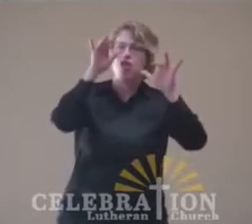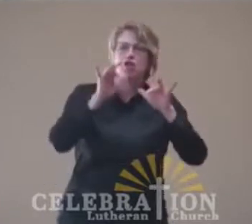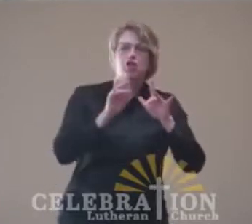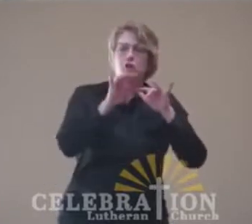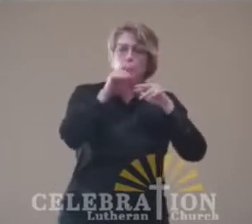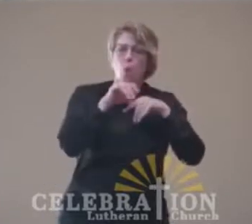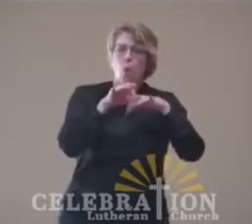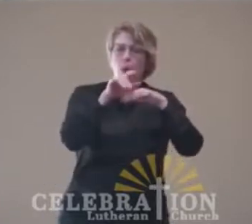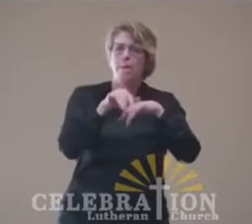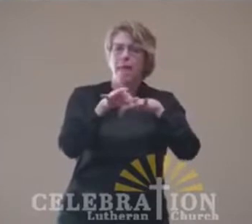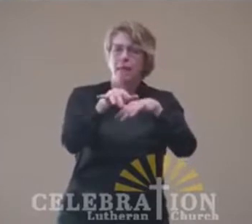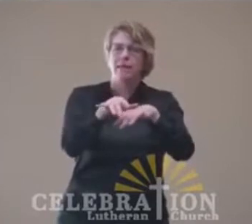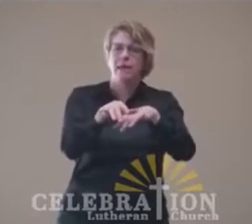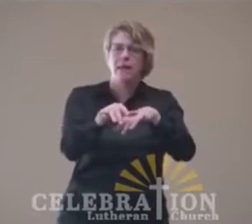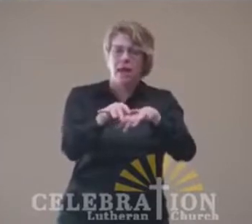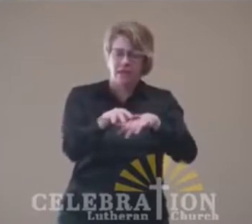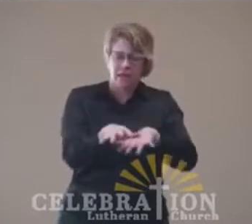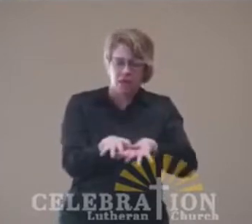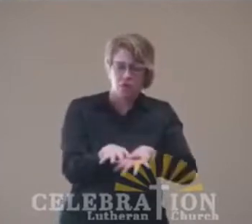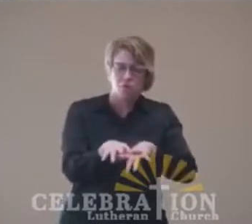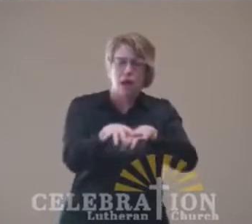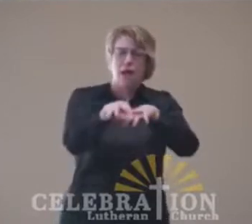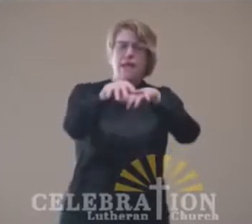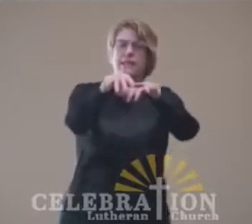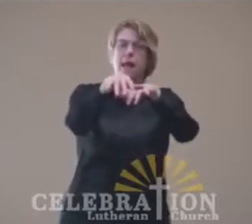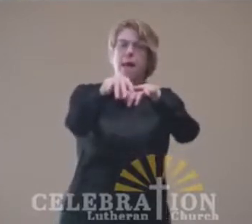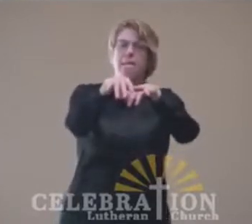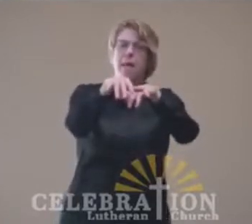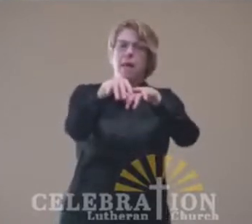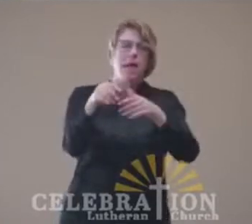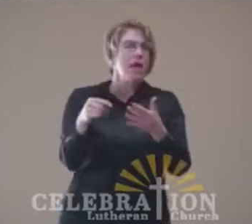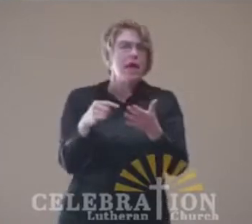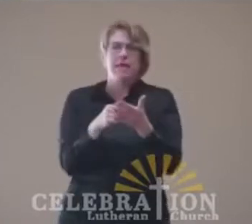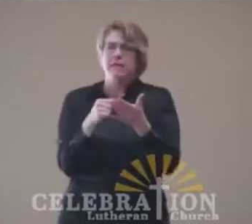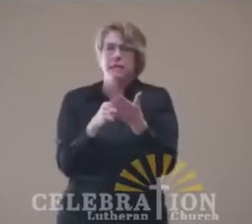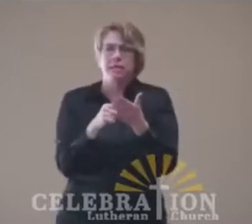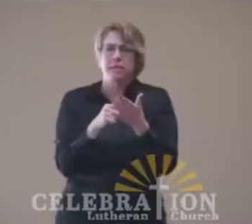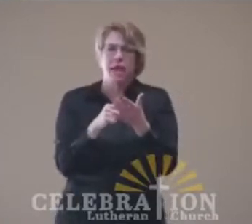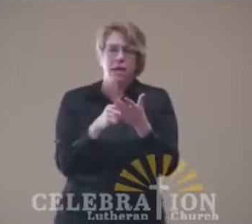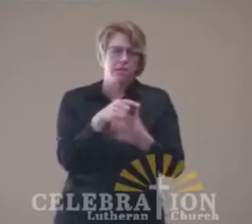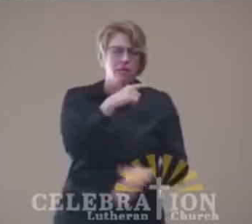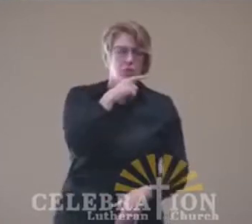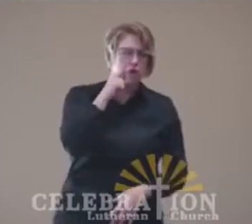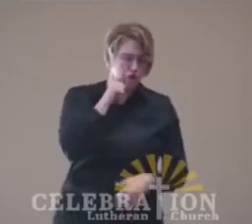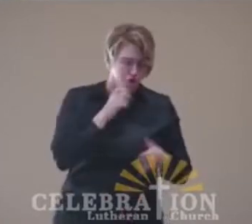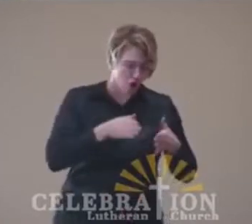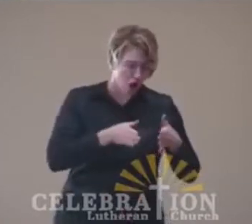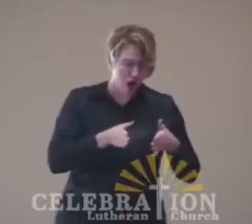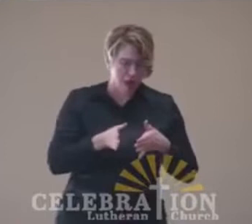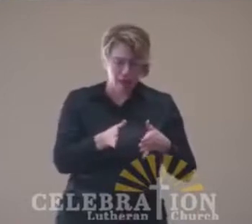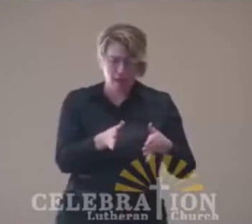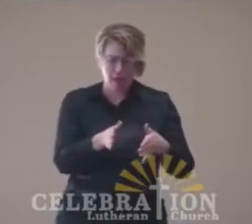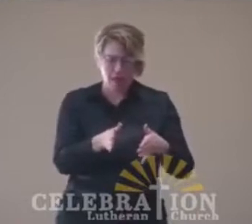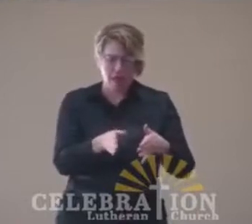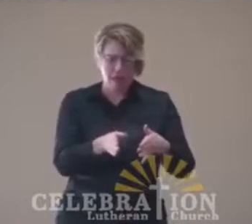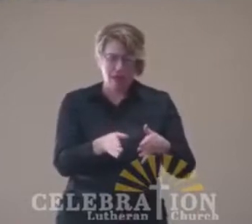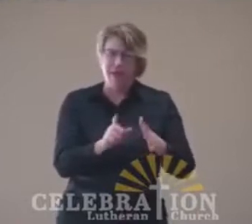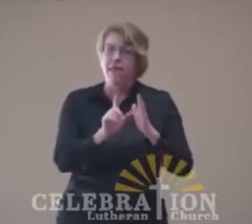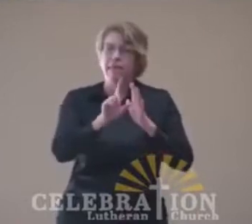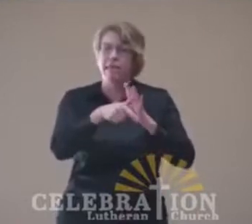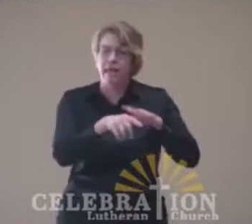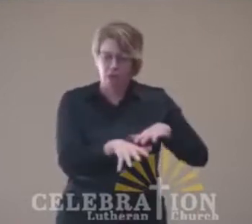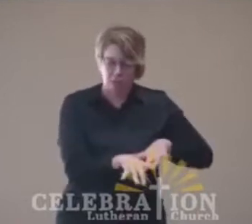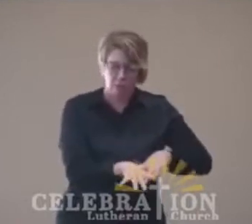on warm days, those rivers can rise up during the day. And so sometimes there wasn't a river there, or it was a dry riverbed, and then you come back, and there's one. So